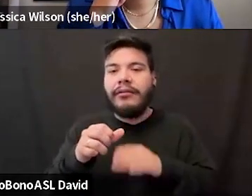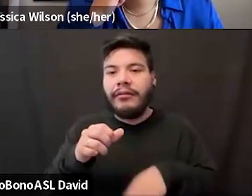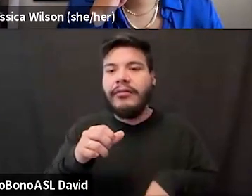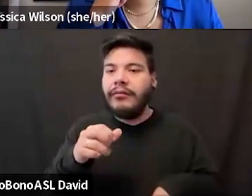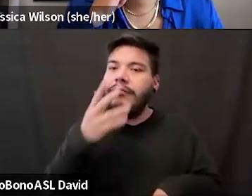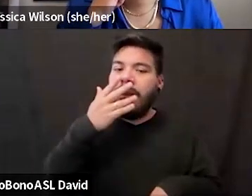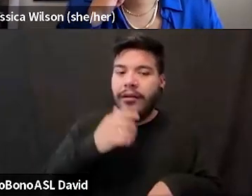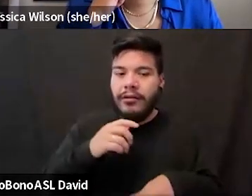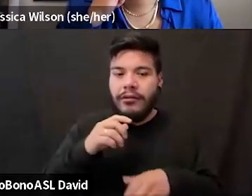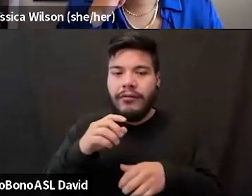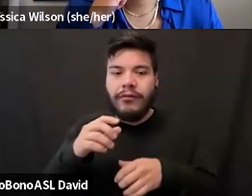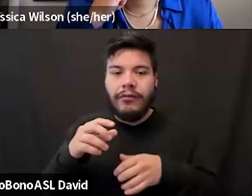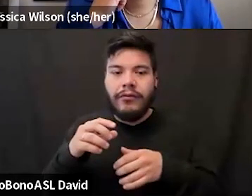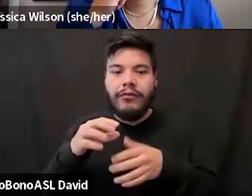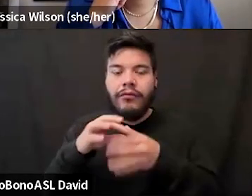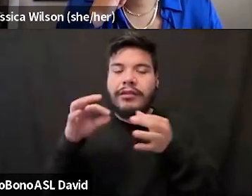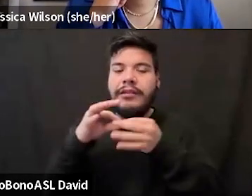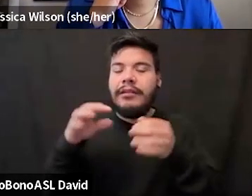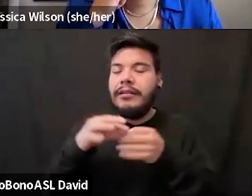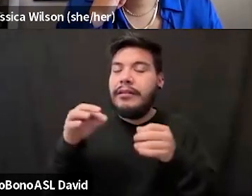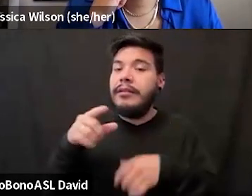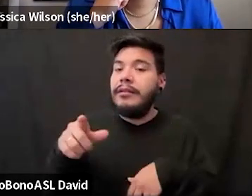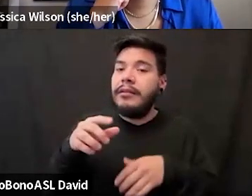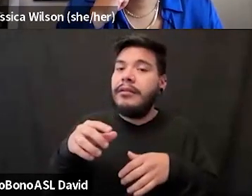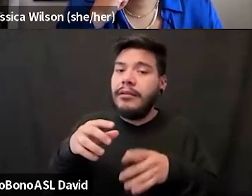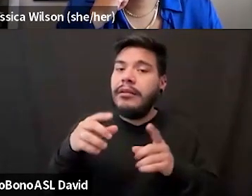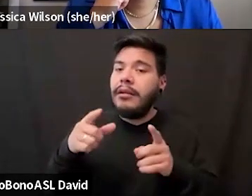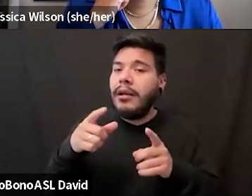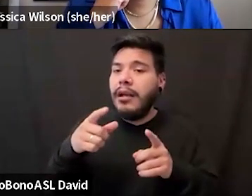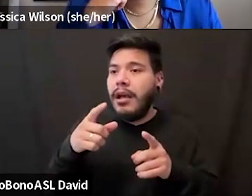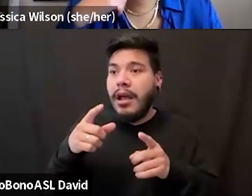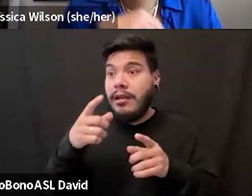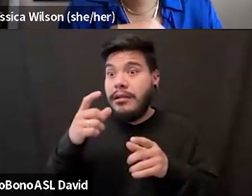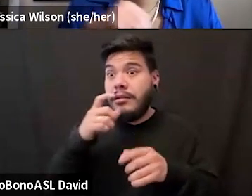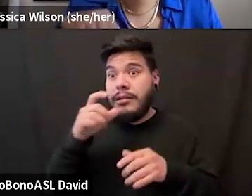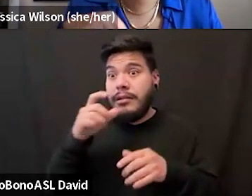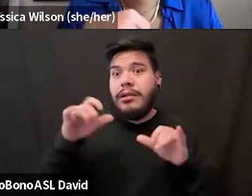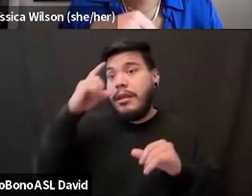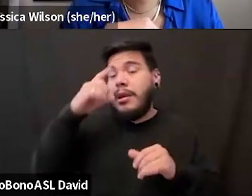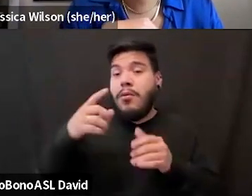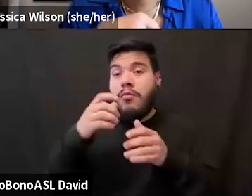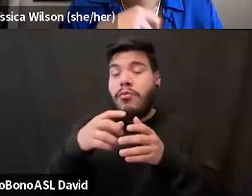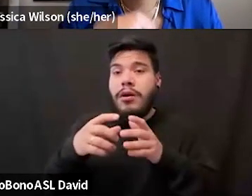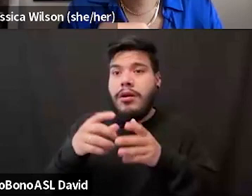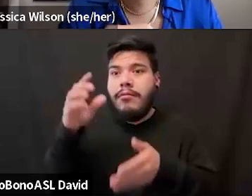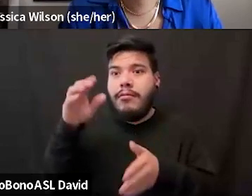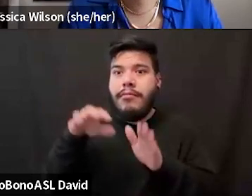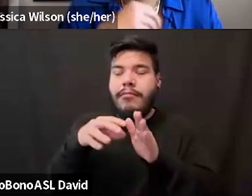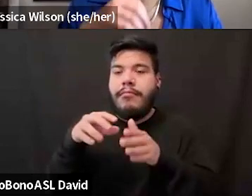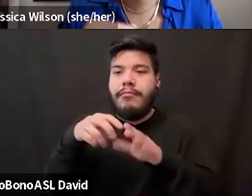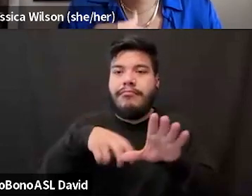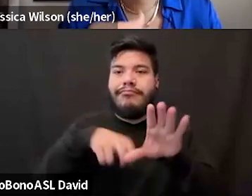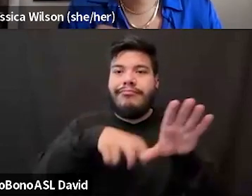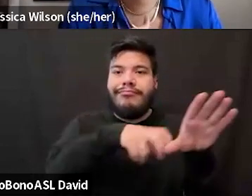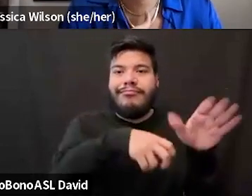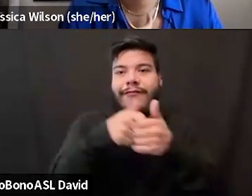don't know that I started that and expected to lose, uh, followers, Instagram followers. So it was geared very much toward the eating disorder